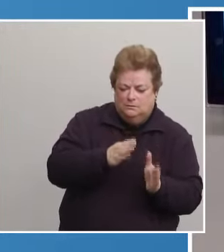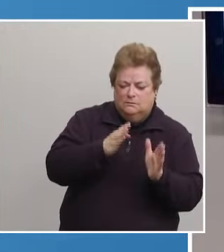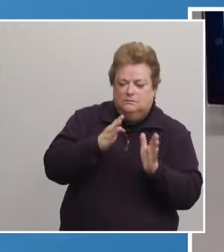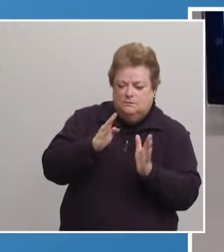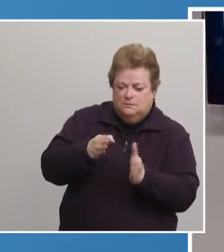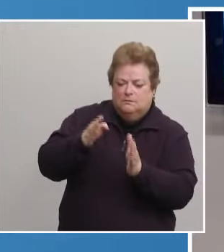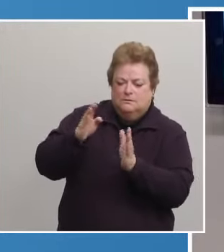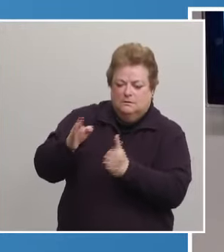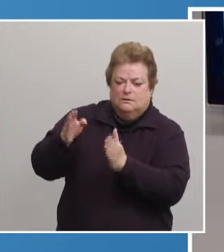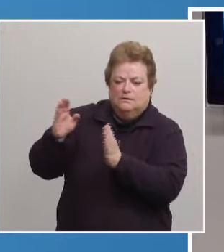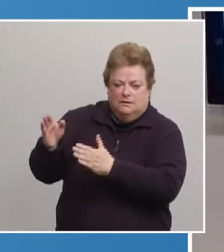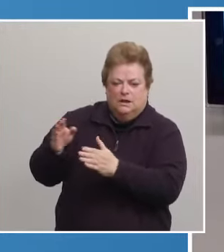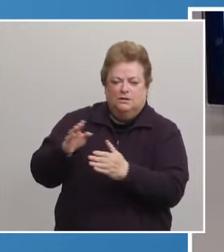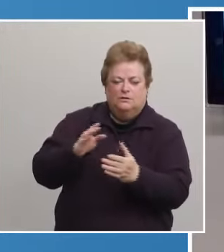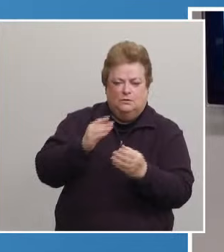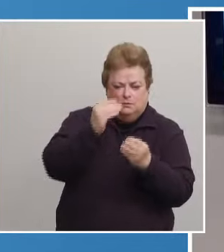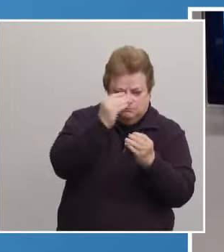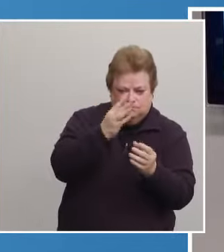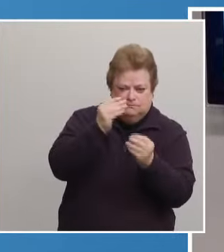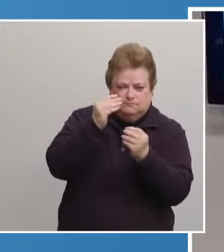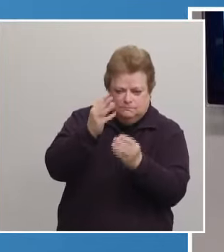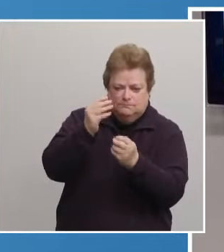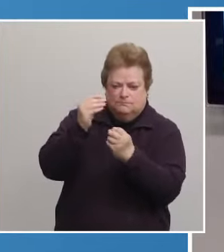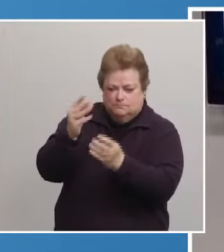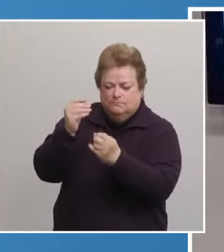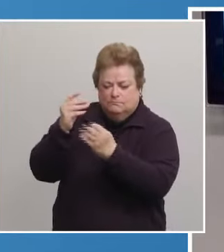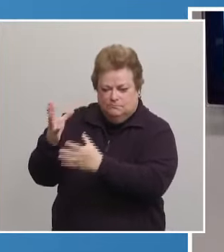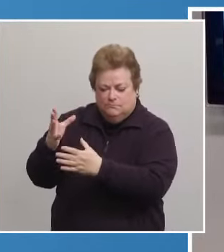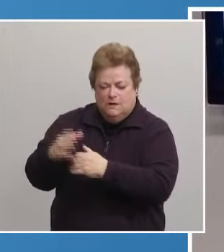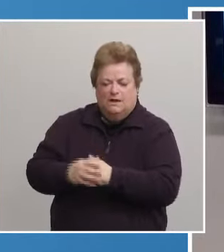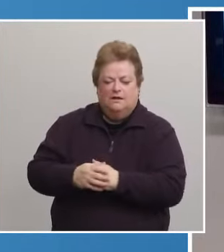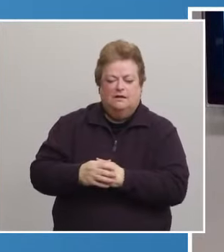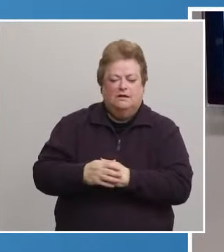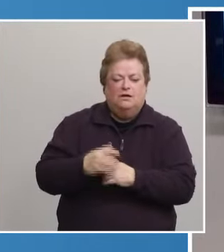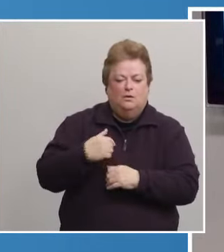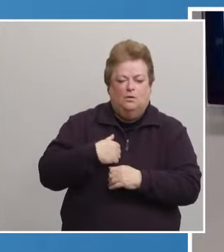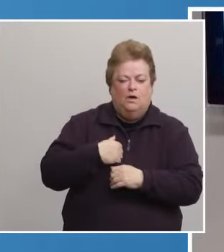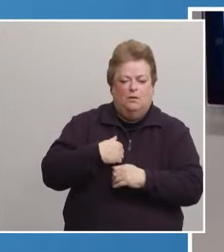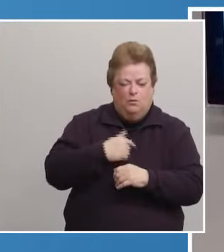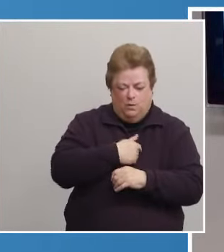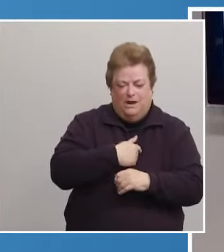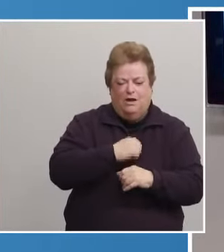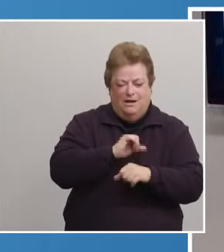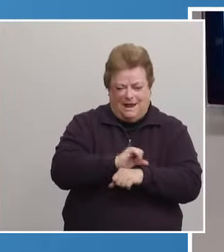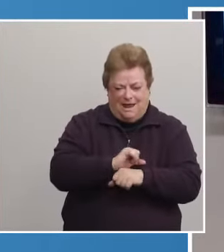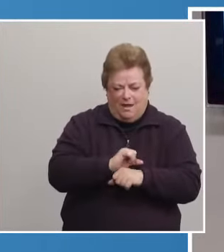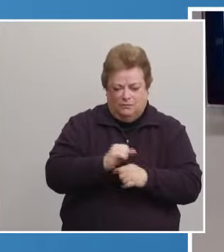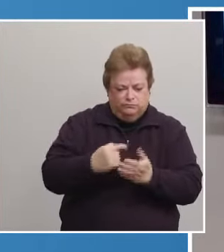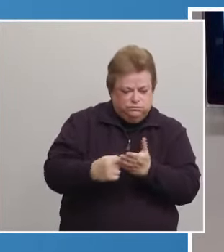they'll be able to call in and get registered. Our team's doing a debrief on that right now.